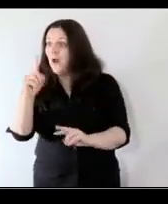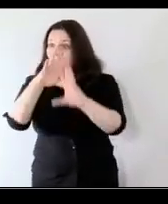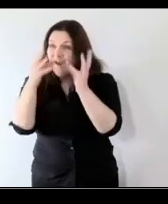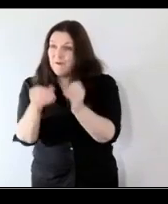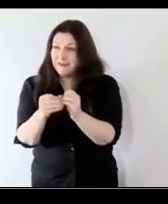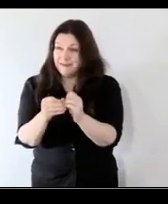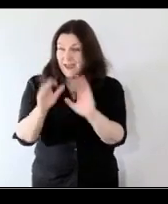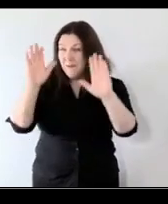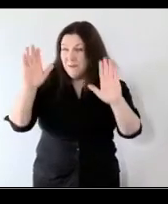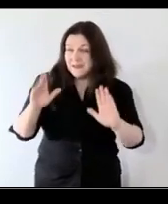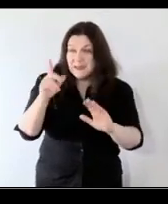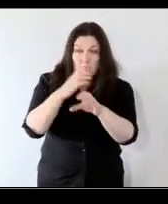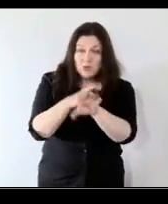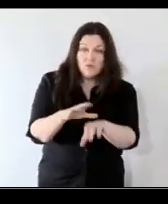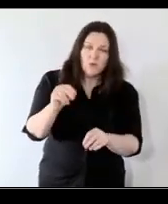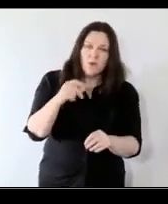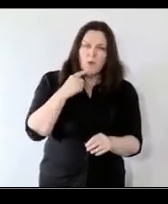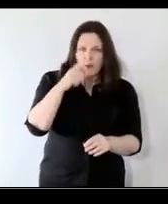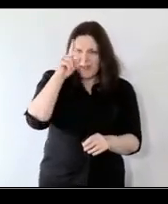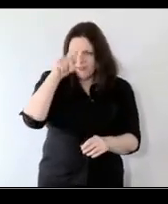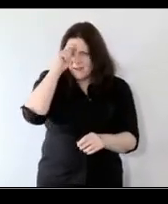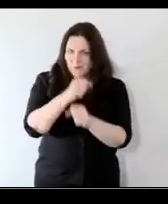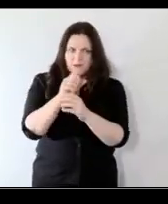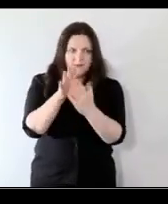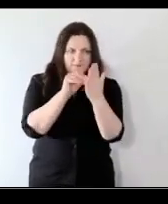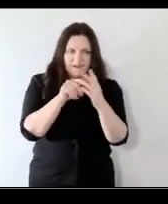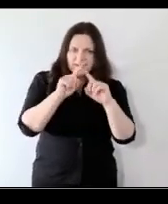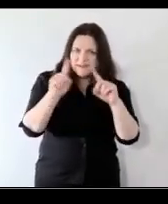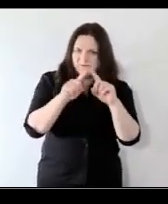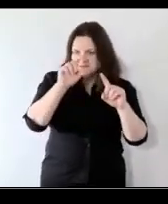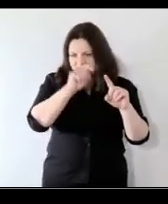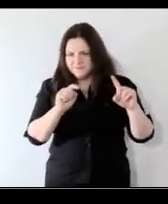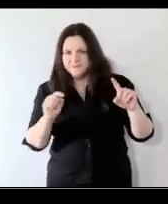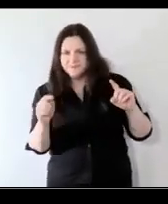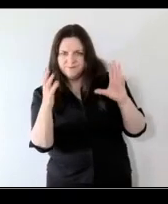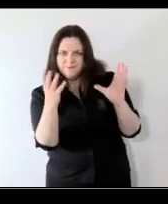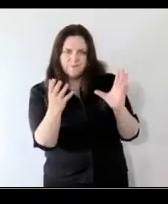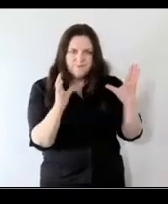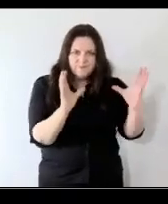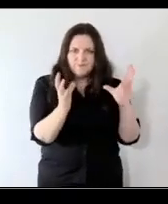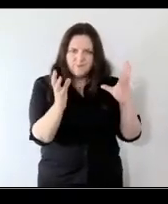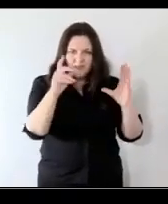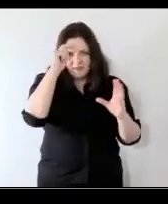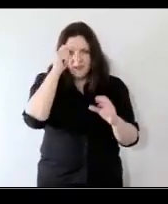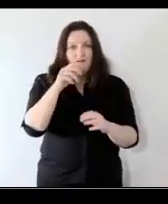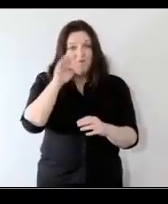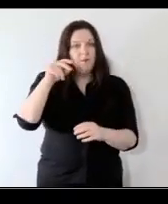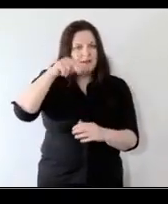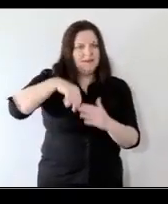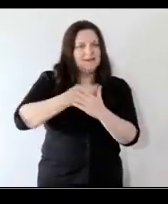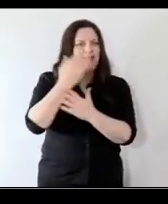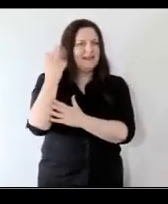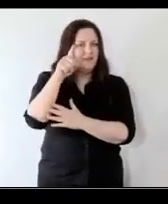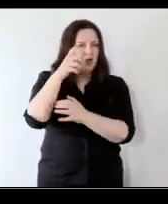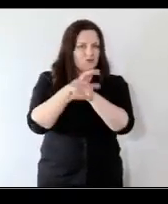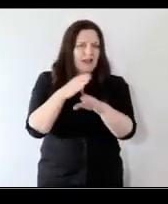there that's amazing but i think we can think about looking at different places and learning lessons from the scandinavian countries